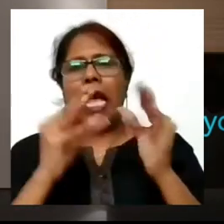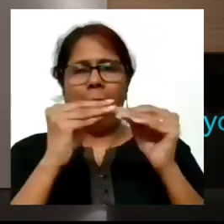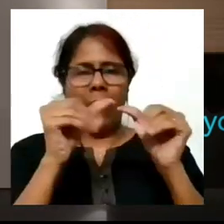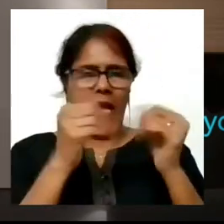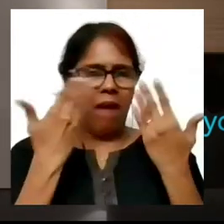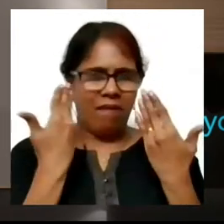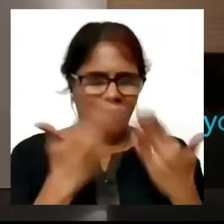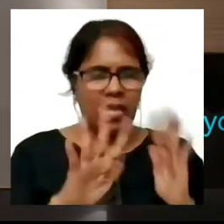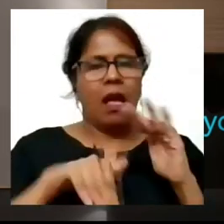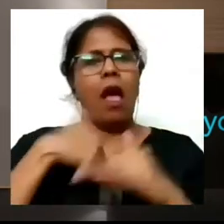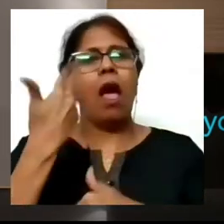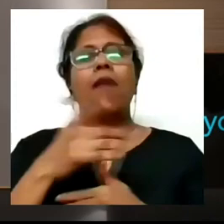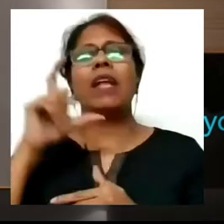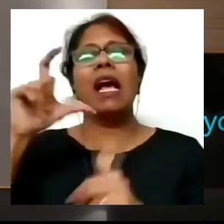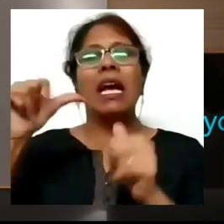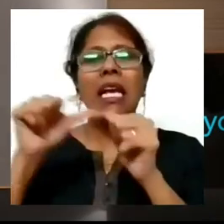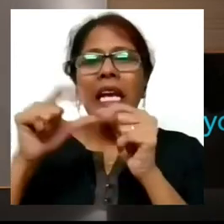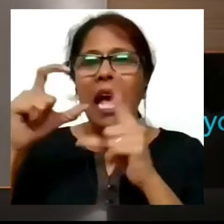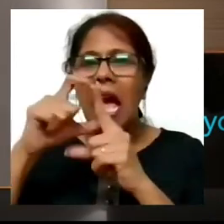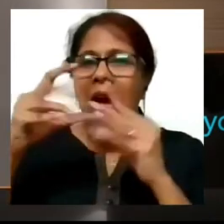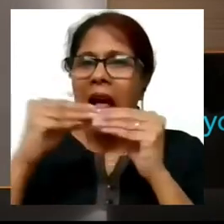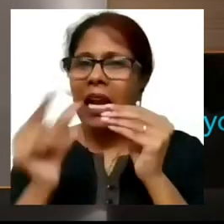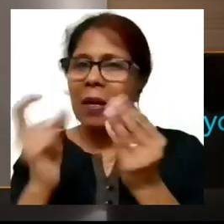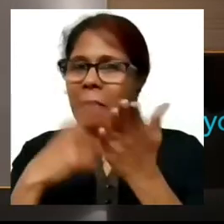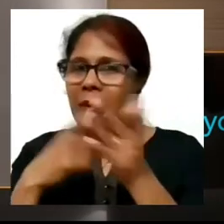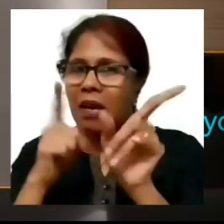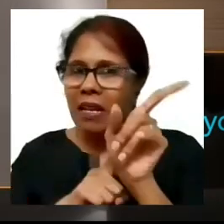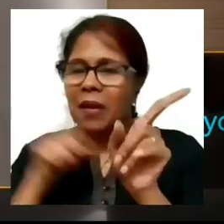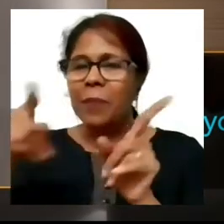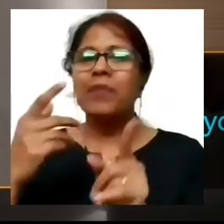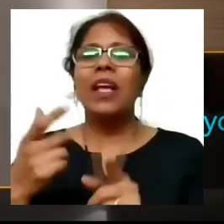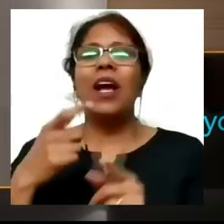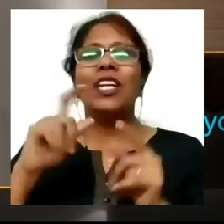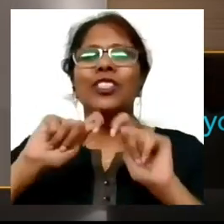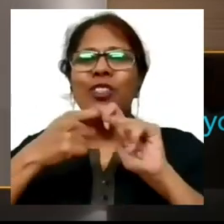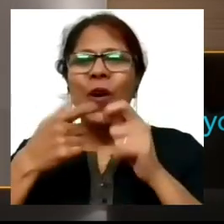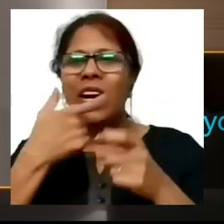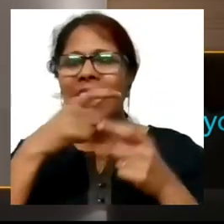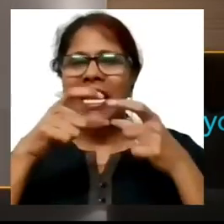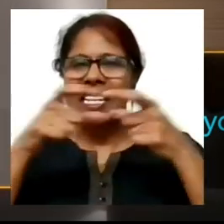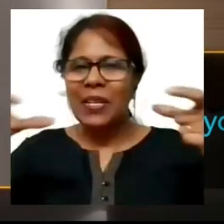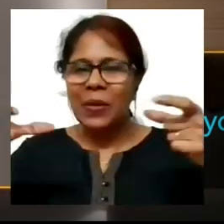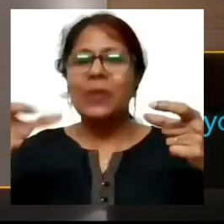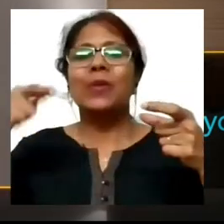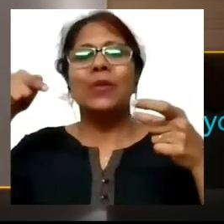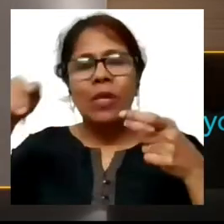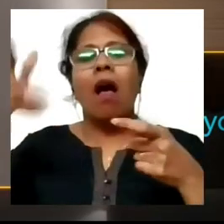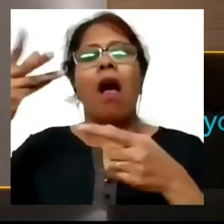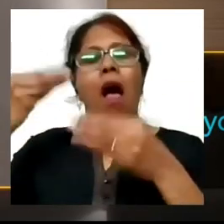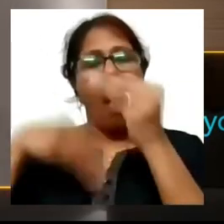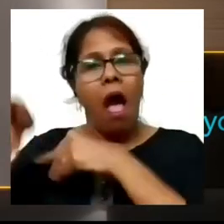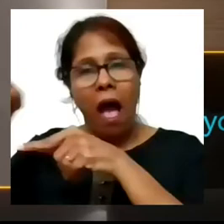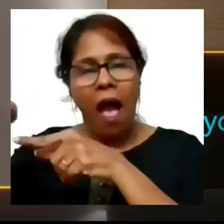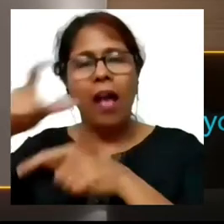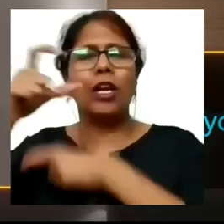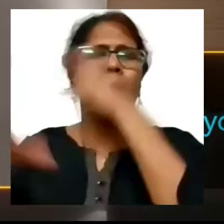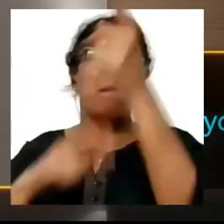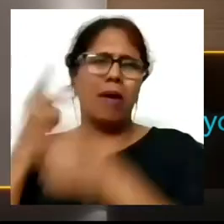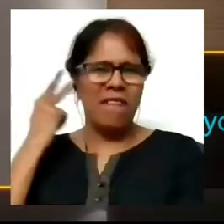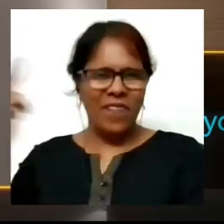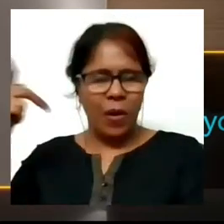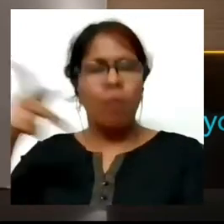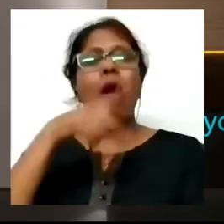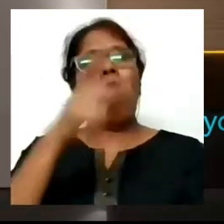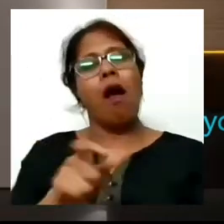you all know about it it's one of the nicest companies there possibly can be I mean we sell chocolates for a living right so we spread the